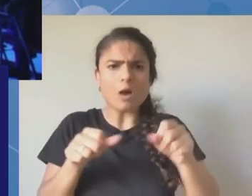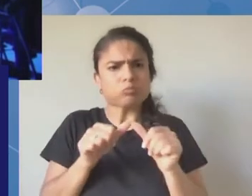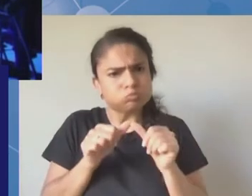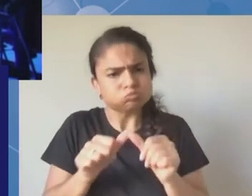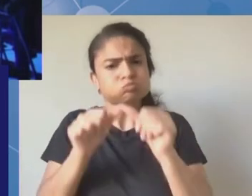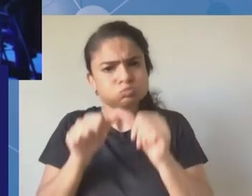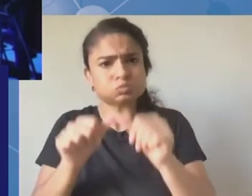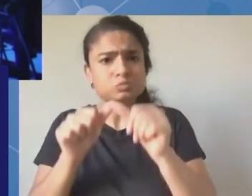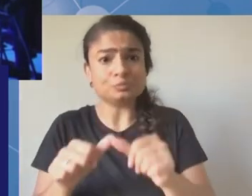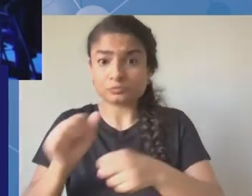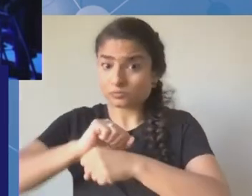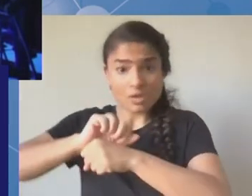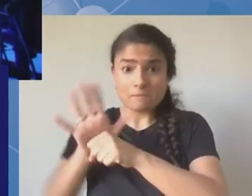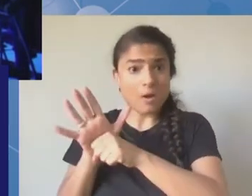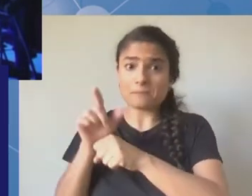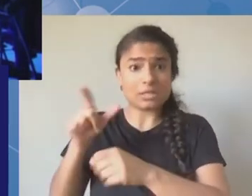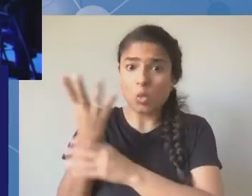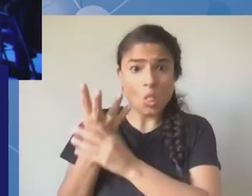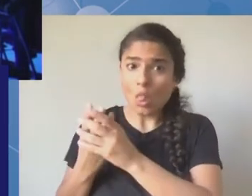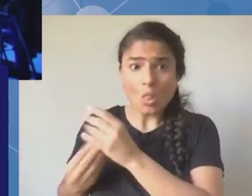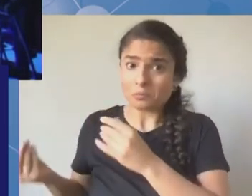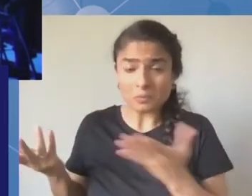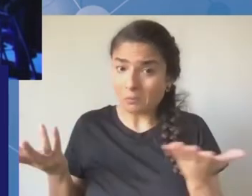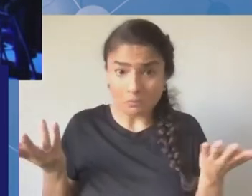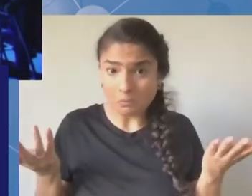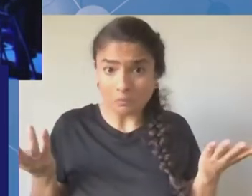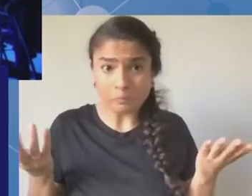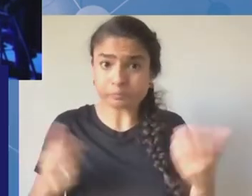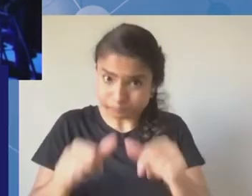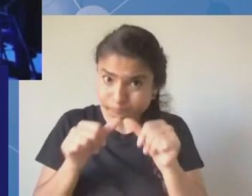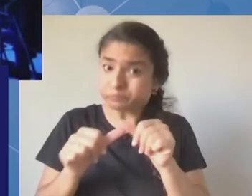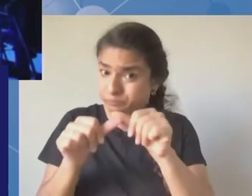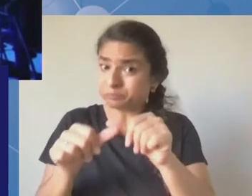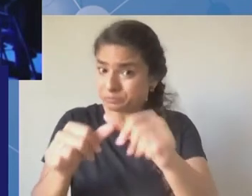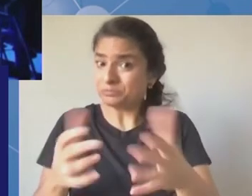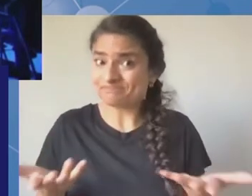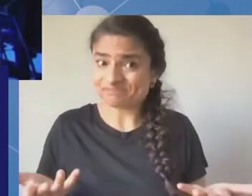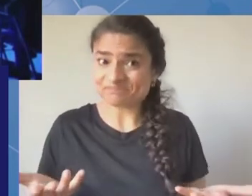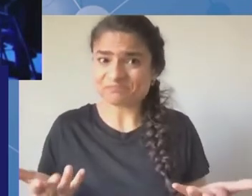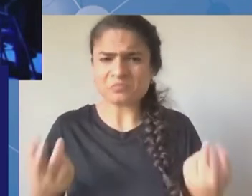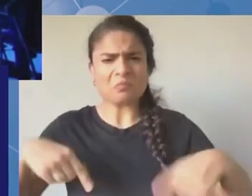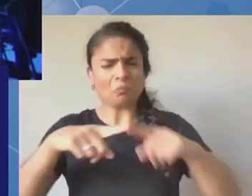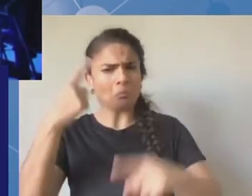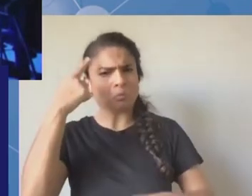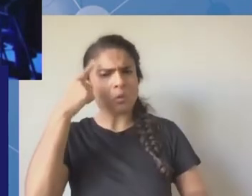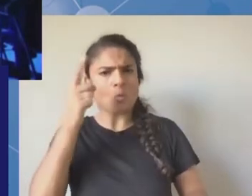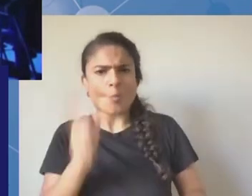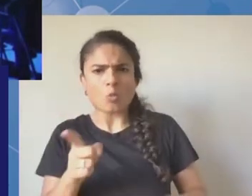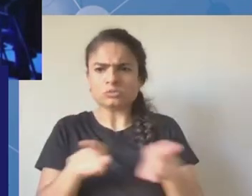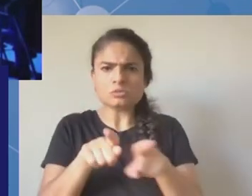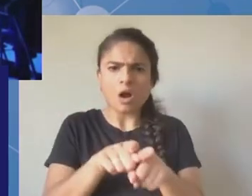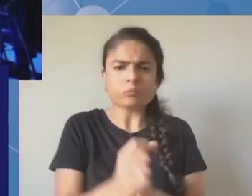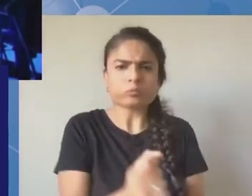any time soon i believe with more resources or support from igf and all other nris